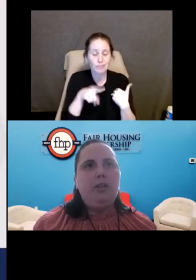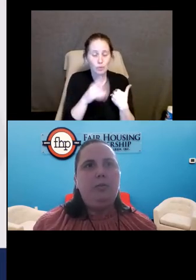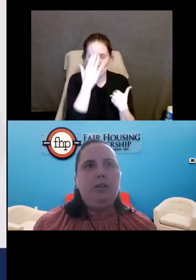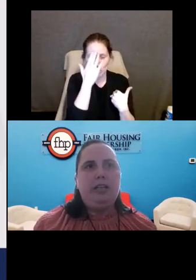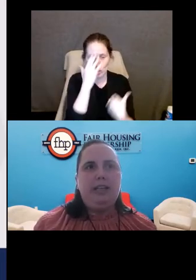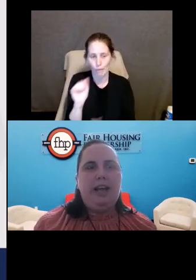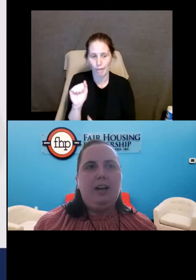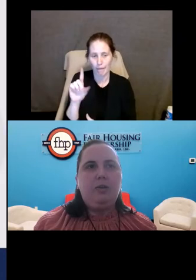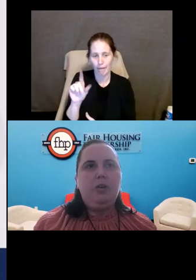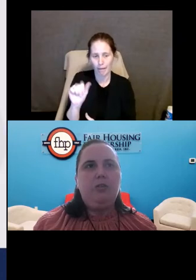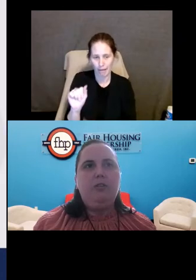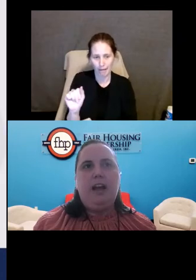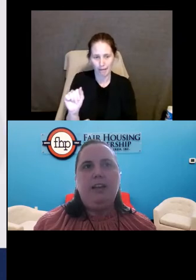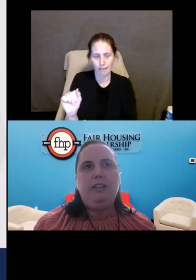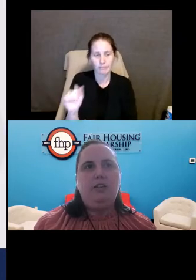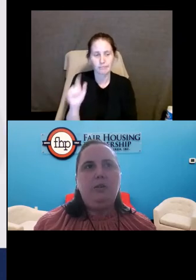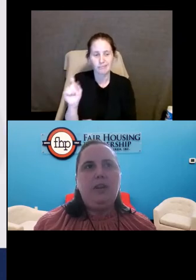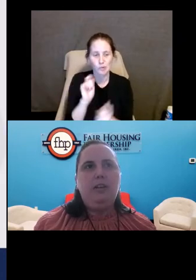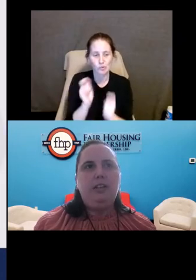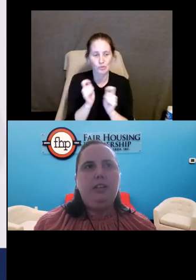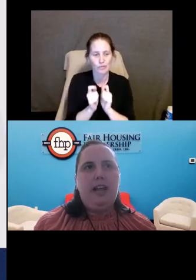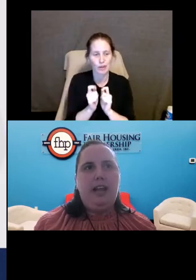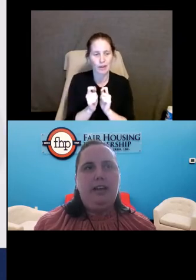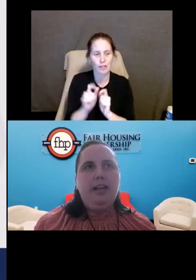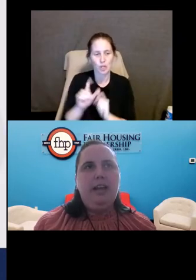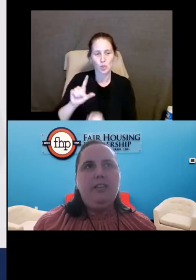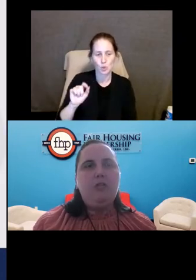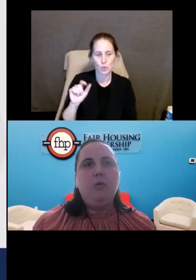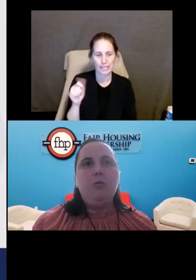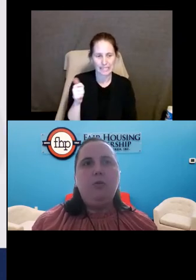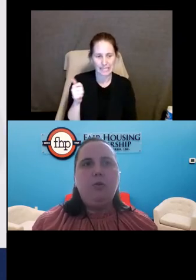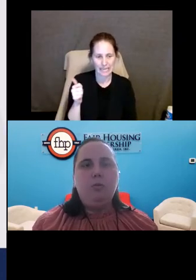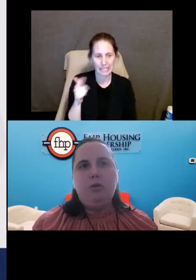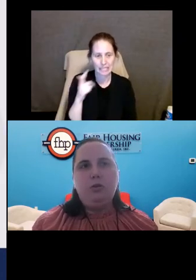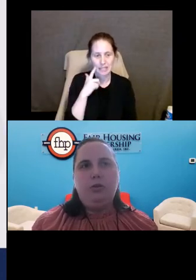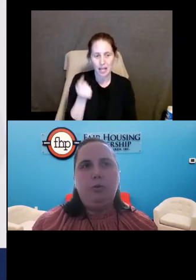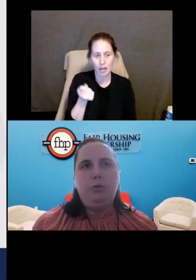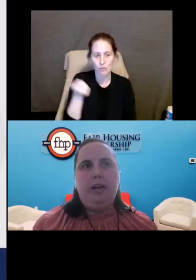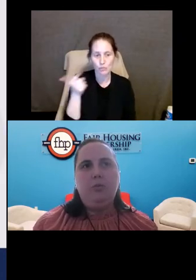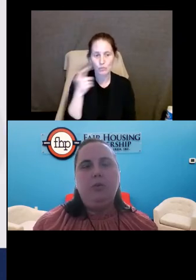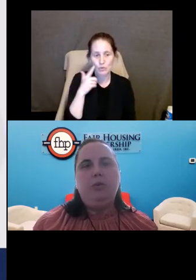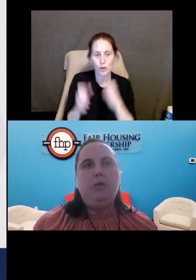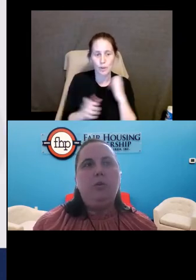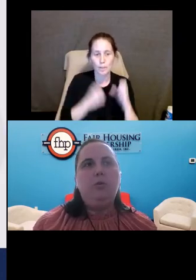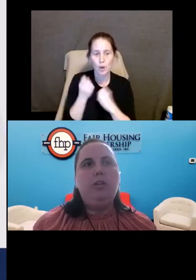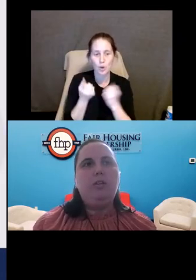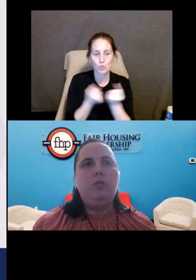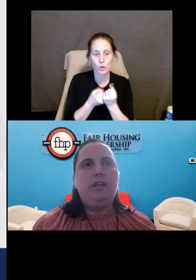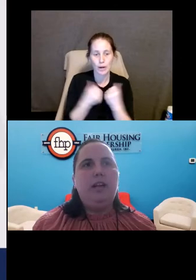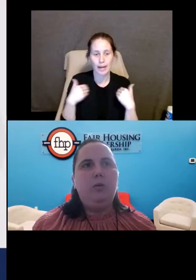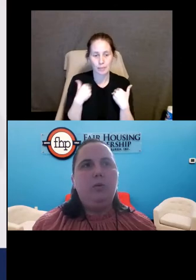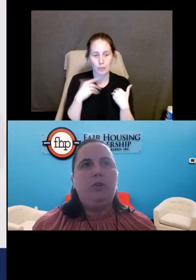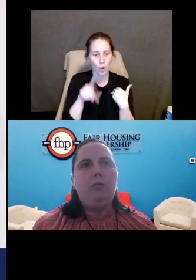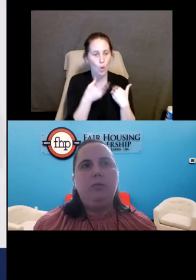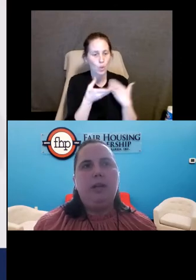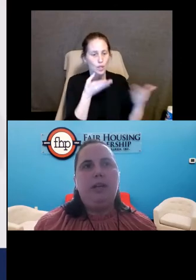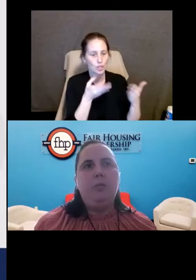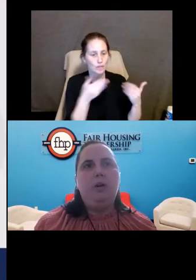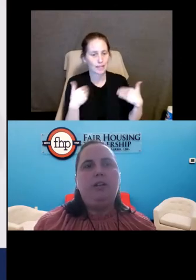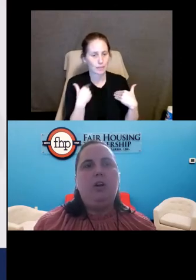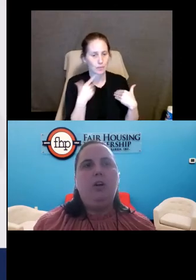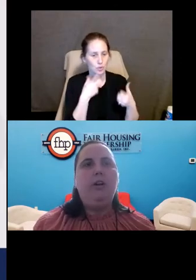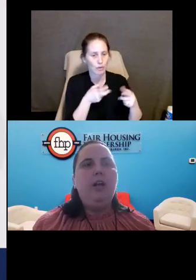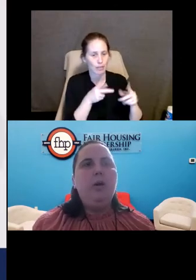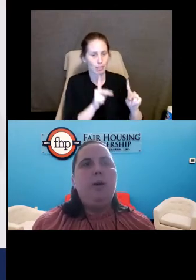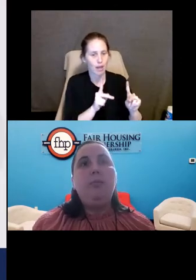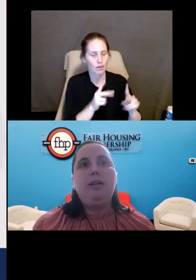Americans with Disabilities Act was revised in 2010 that removed emotional support animals and only service animals are permitted